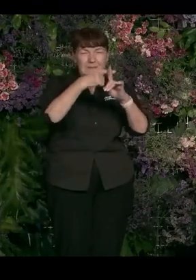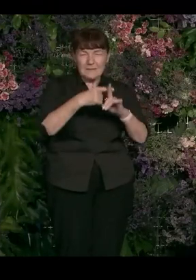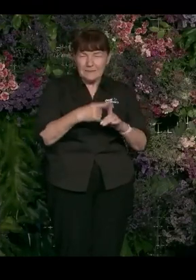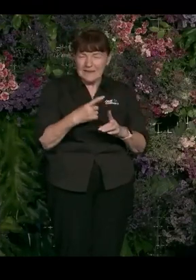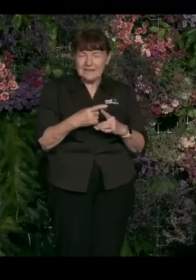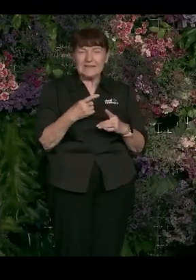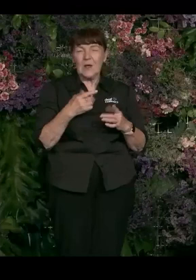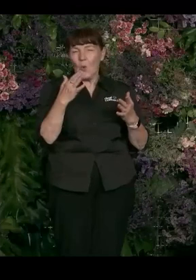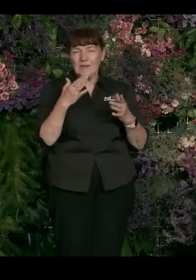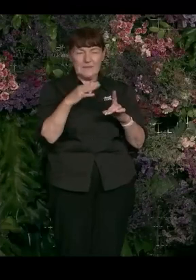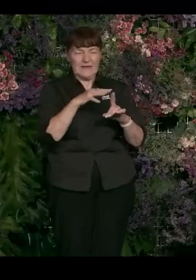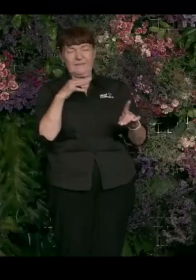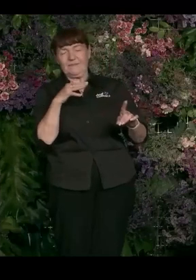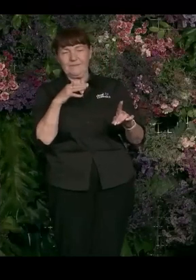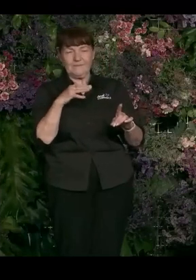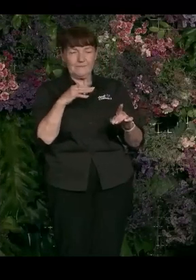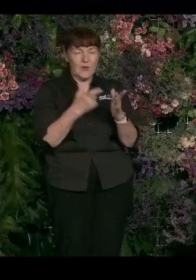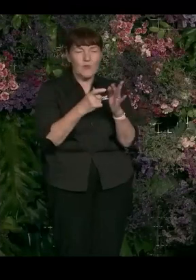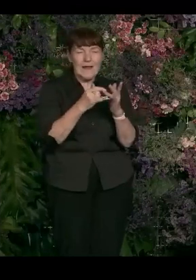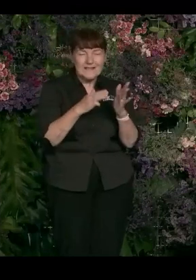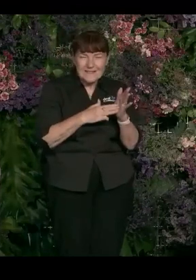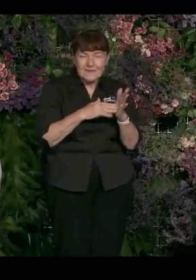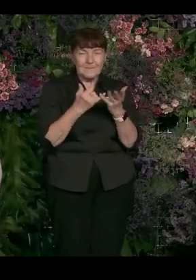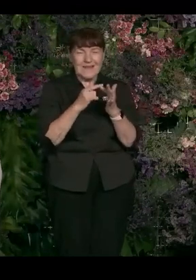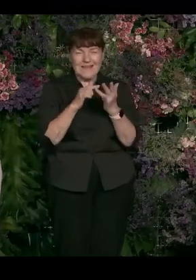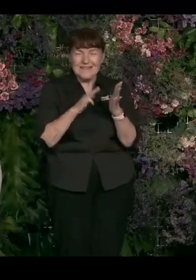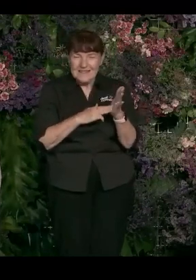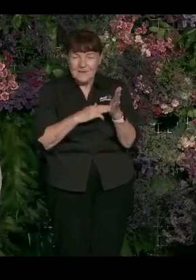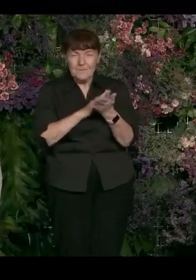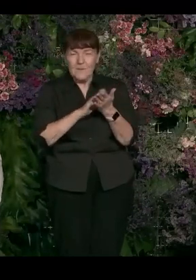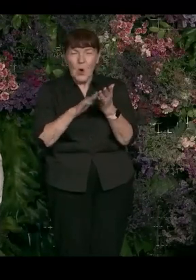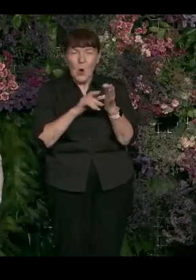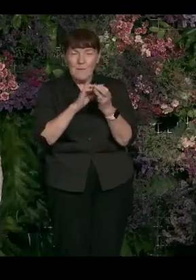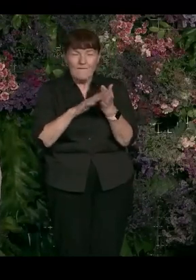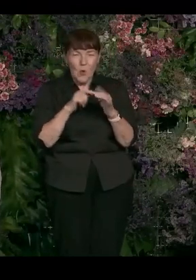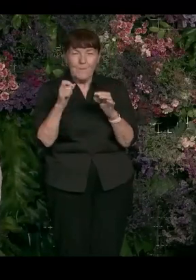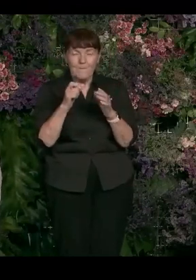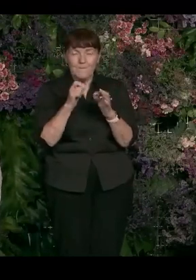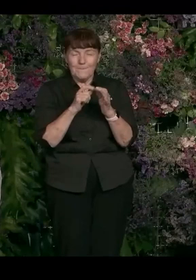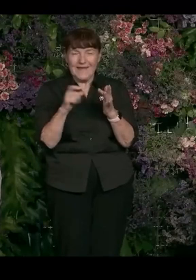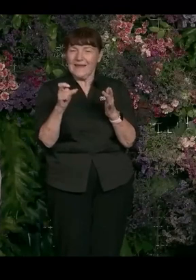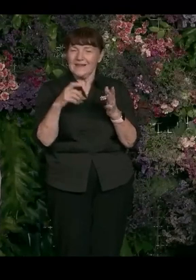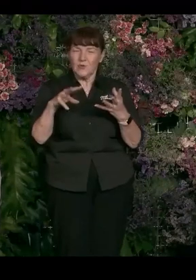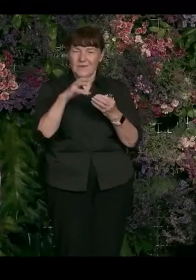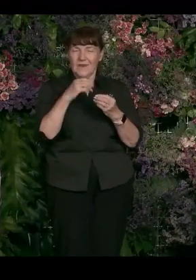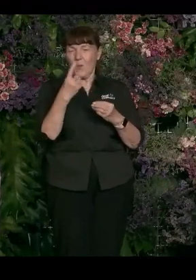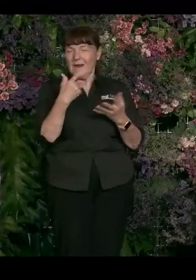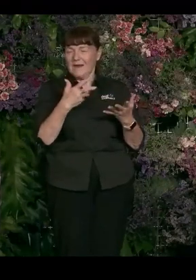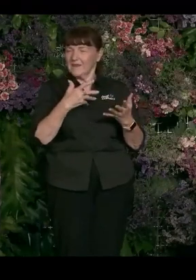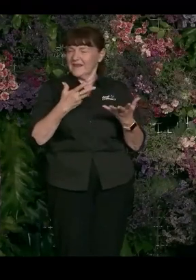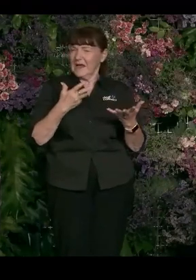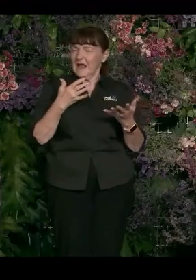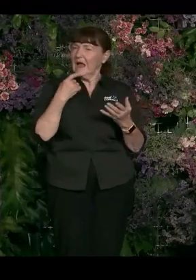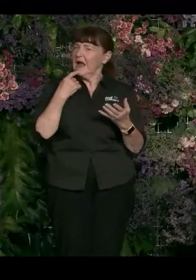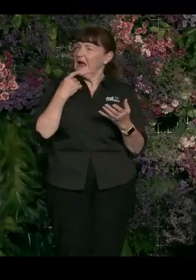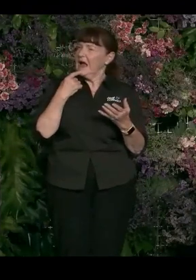homophobic, maybe what's been racism, what's been sexism. I kind of feel like sometimes it's all wrapped up in one and I have to sit there sometimes and think,